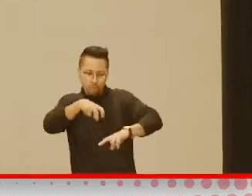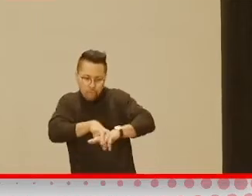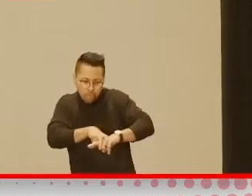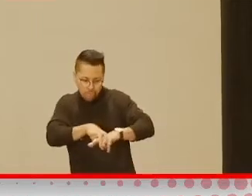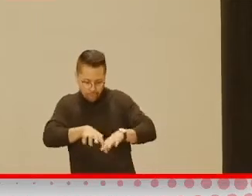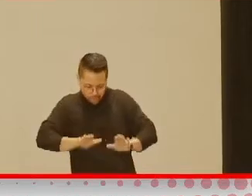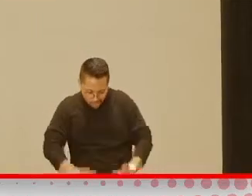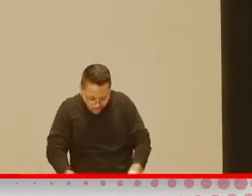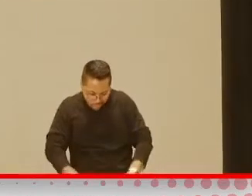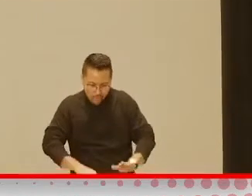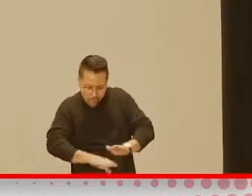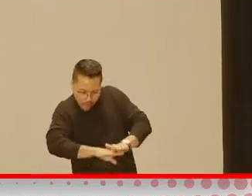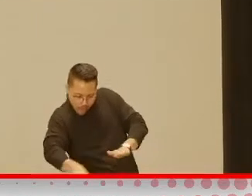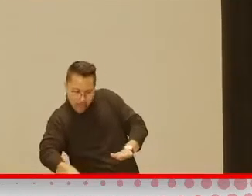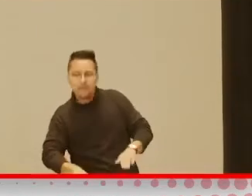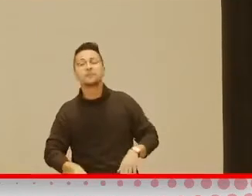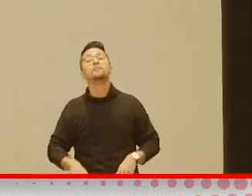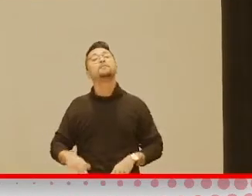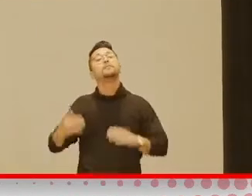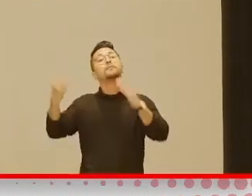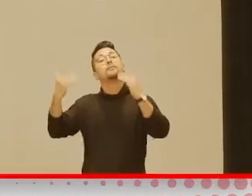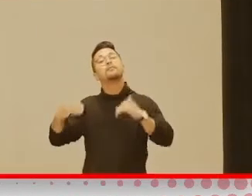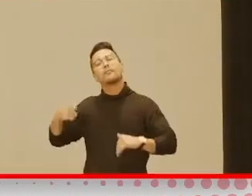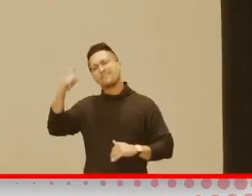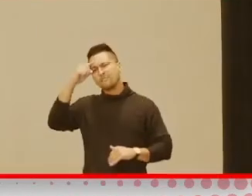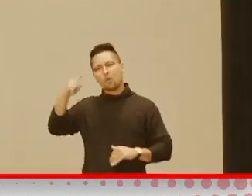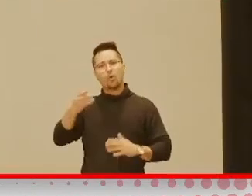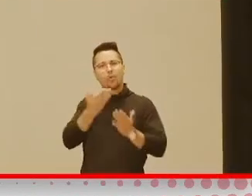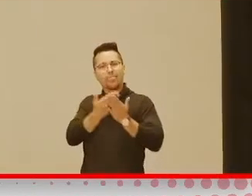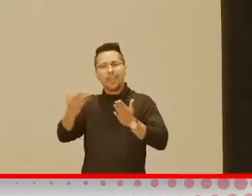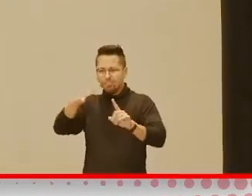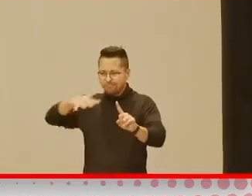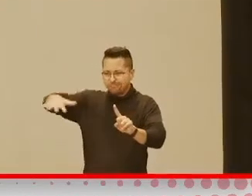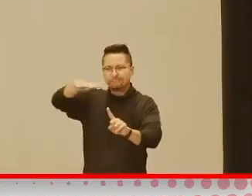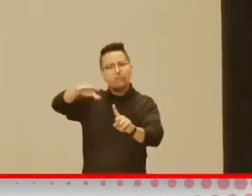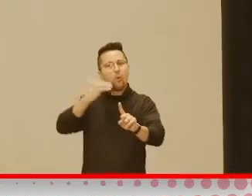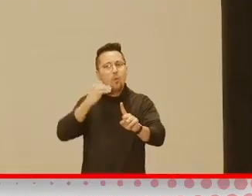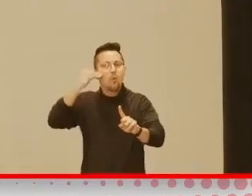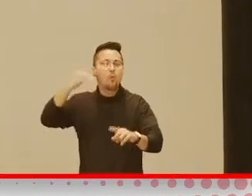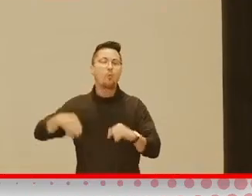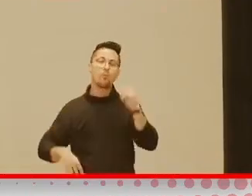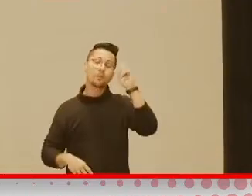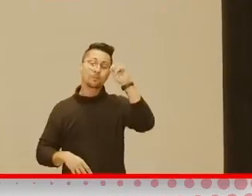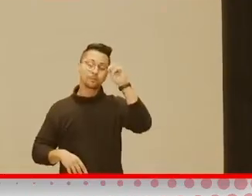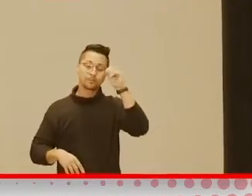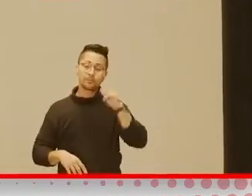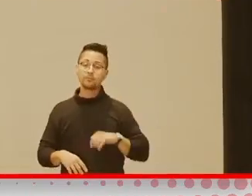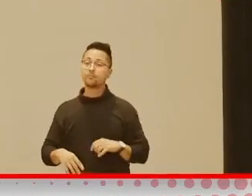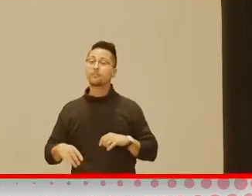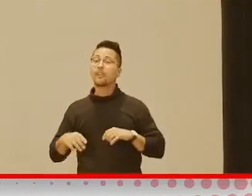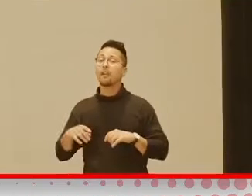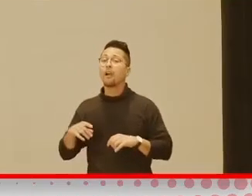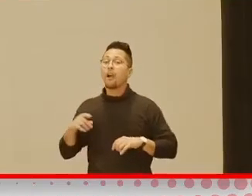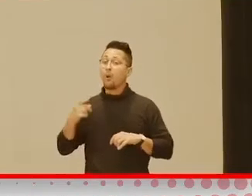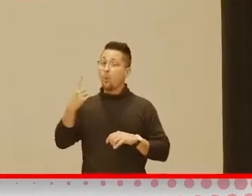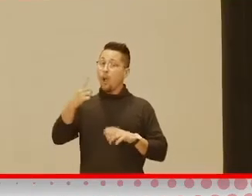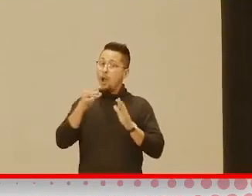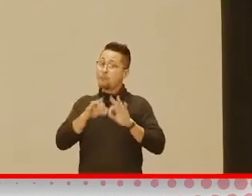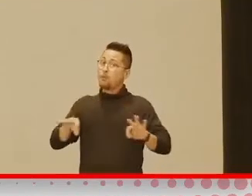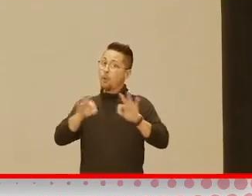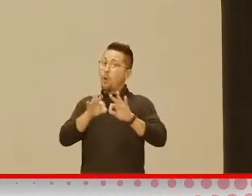When kids play with household items, one of the most important things they do is learn the roles of the mother and father,